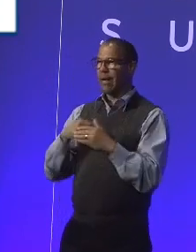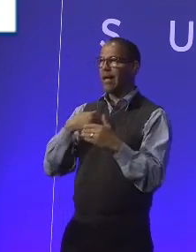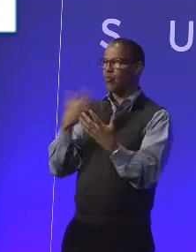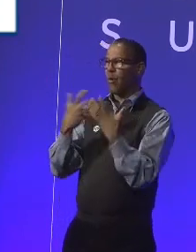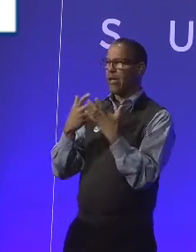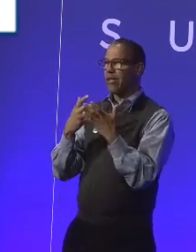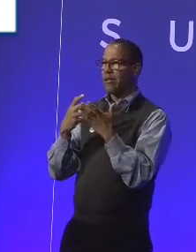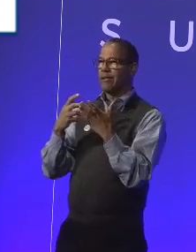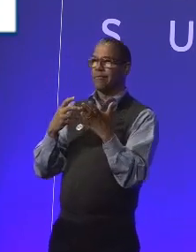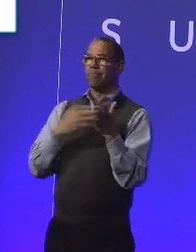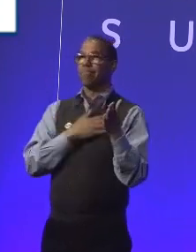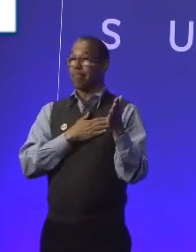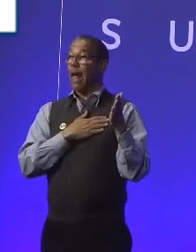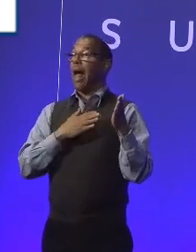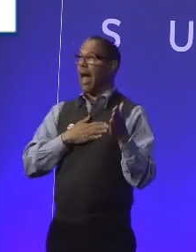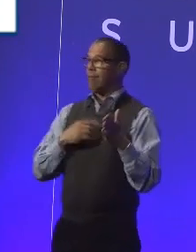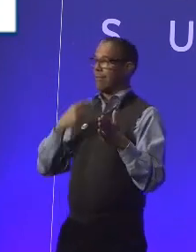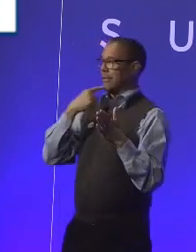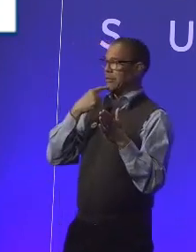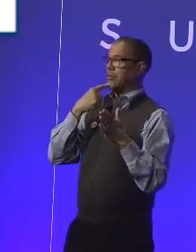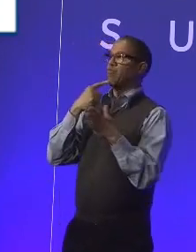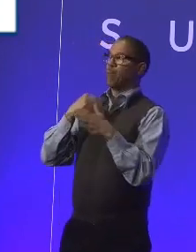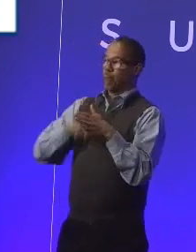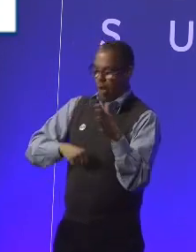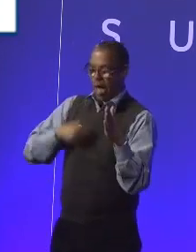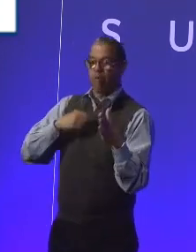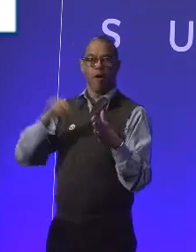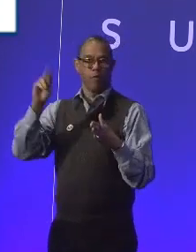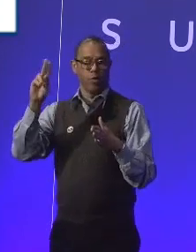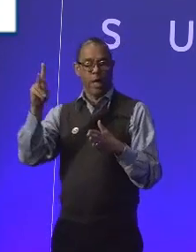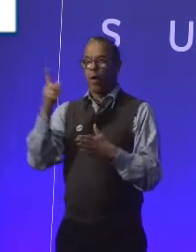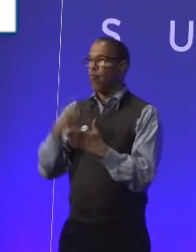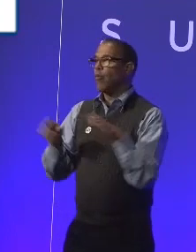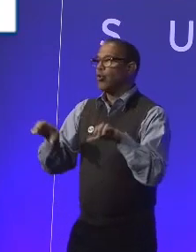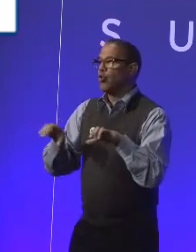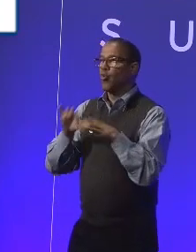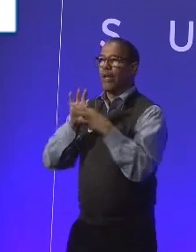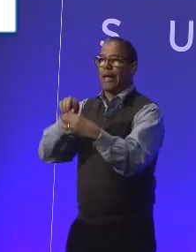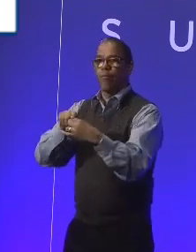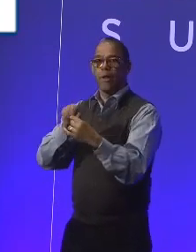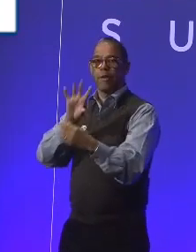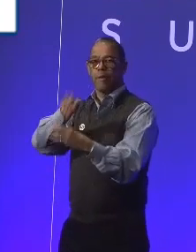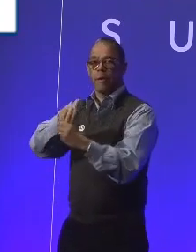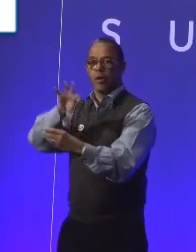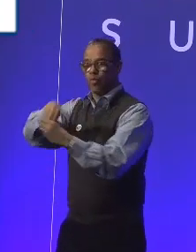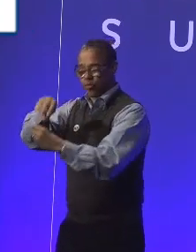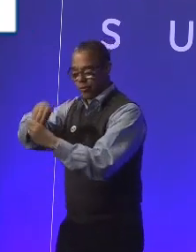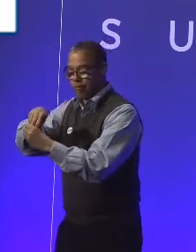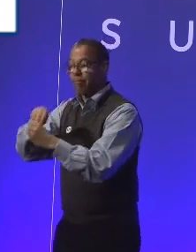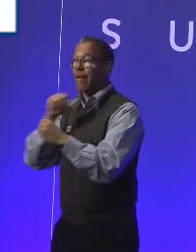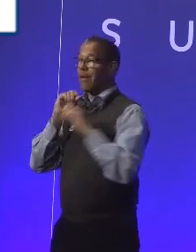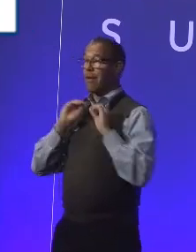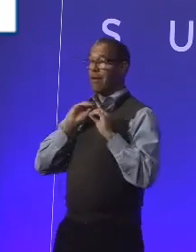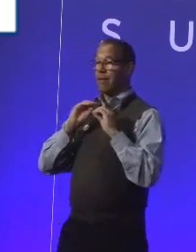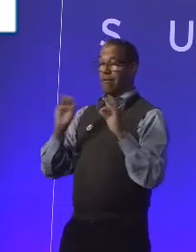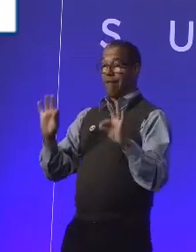hand on my heart and tell you, I'm seriously proud of the UK and what it does on disability inclusion. Nothing's perfect in the world. But we are deliberate. And there